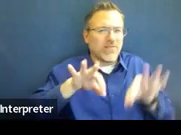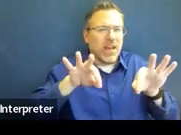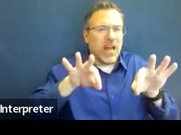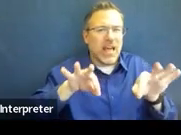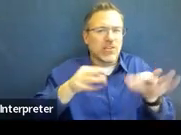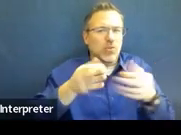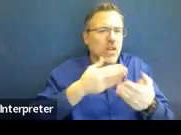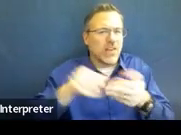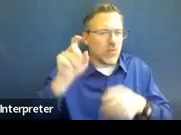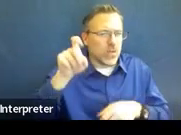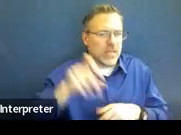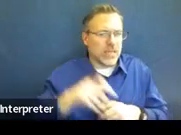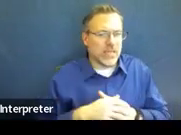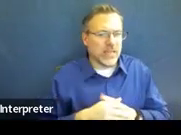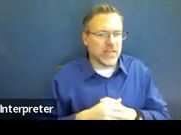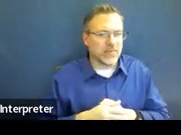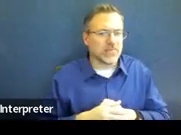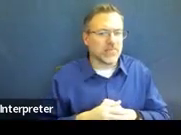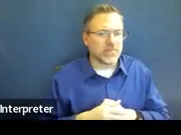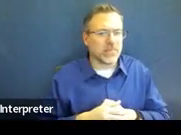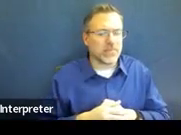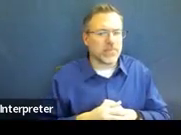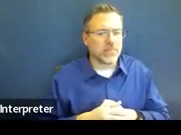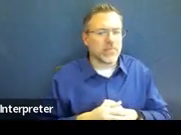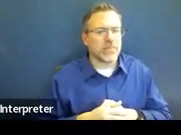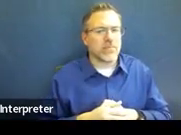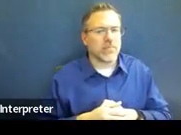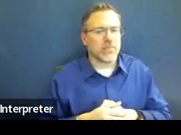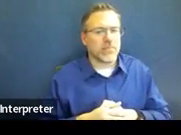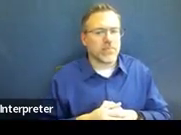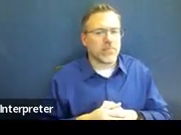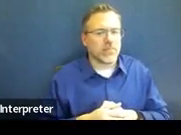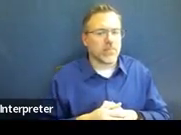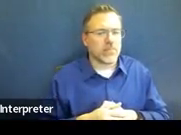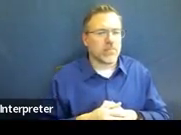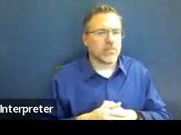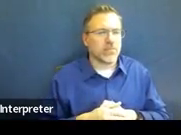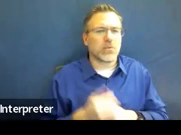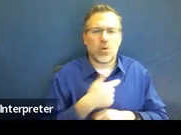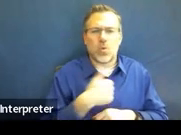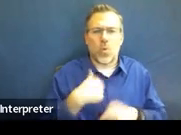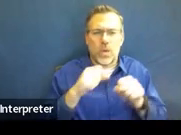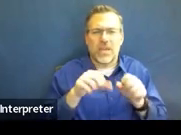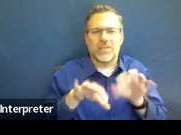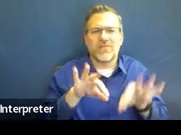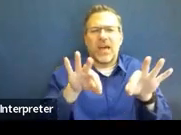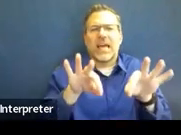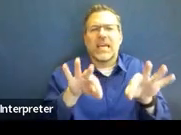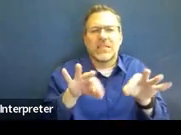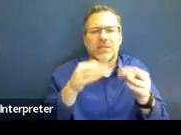So, I wouldn't, I wouldn't, we're pretty good at finding what we need.